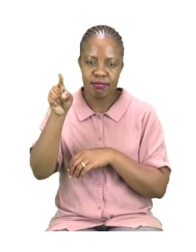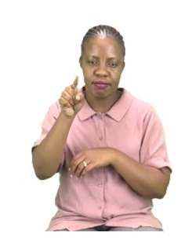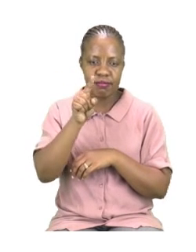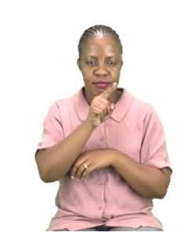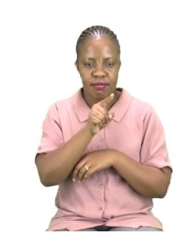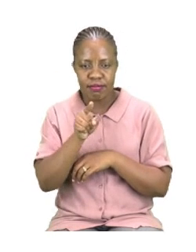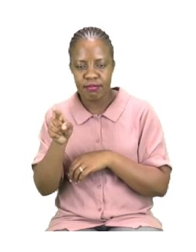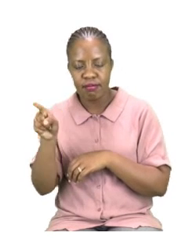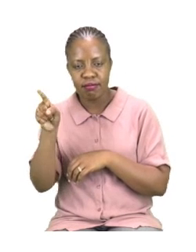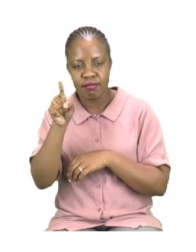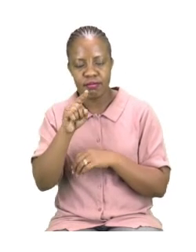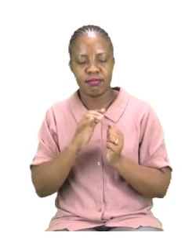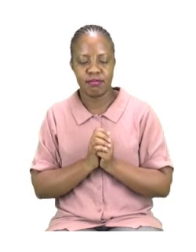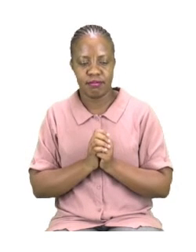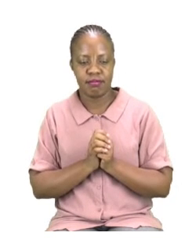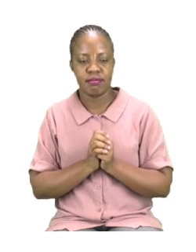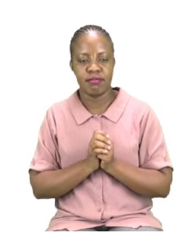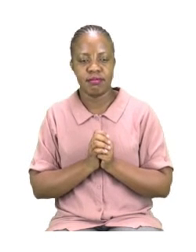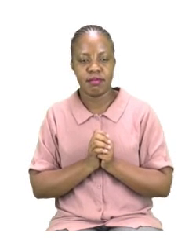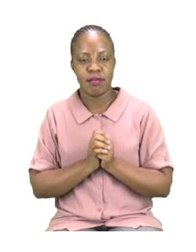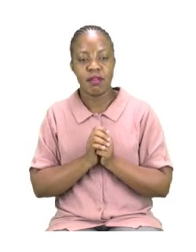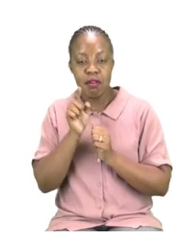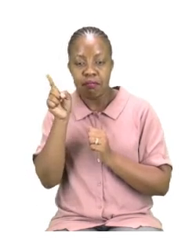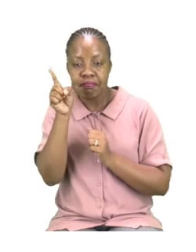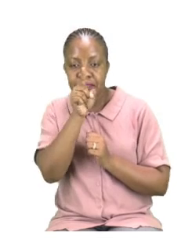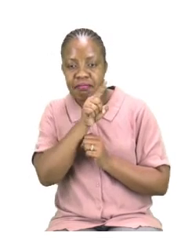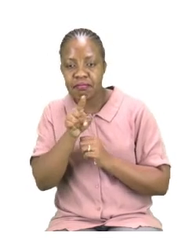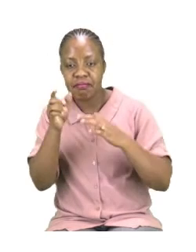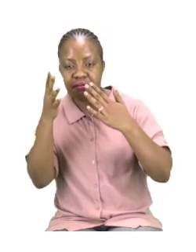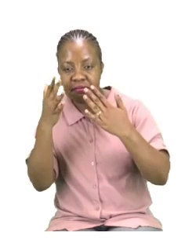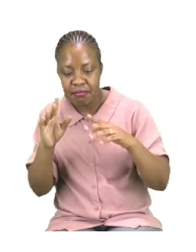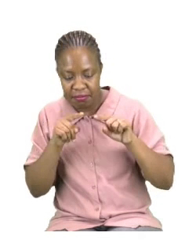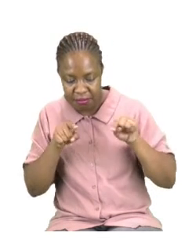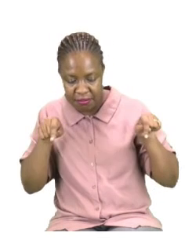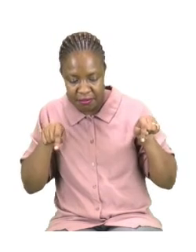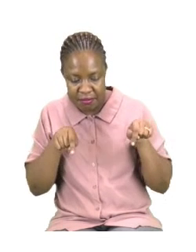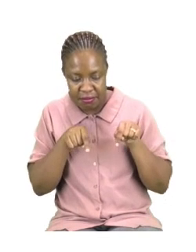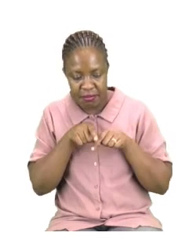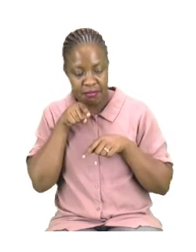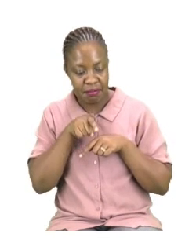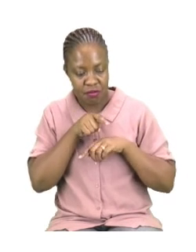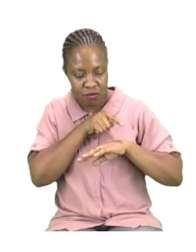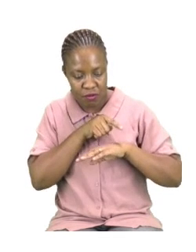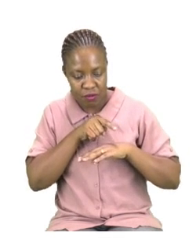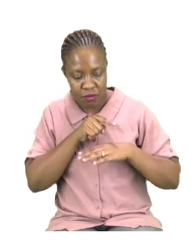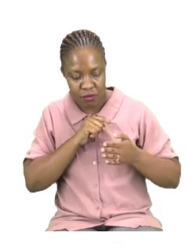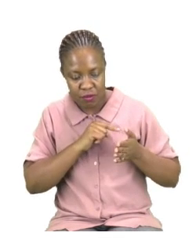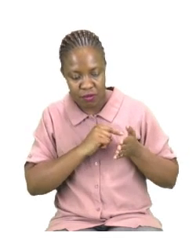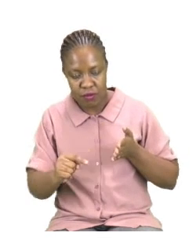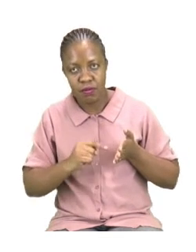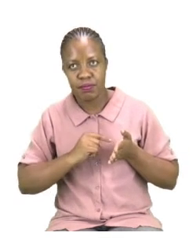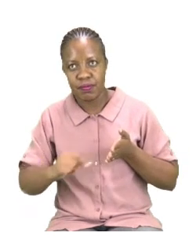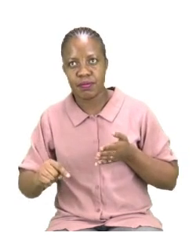find them, please make sure that you cross them out in the word box so that you don't